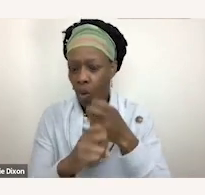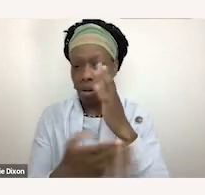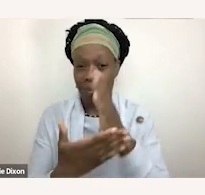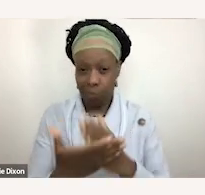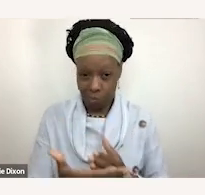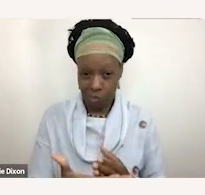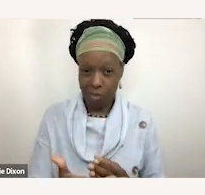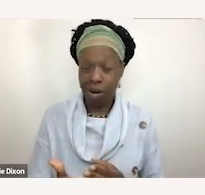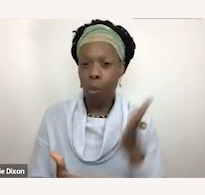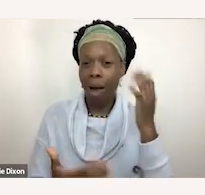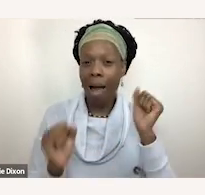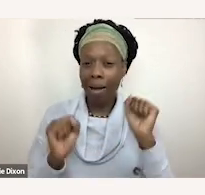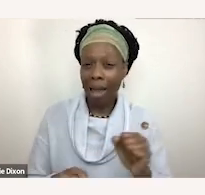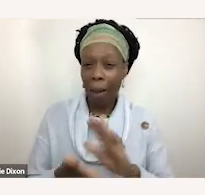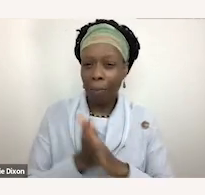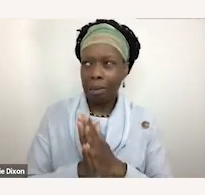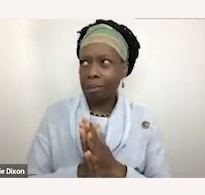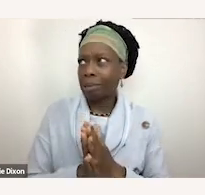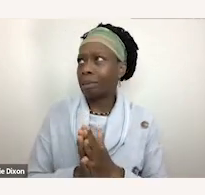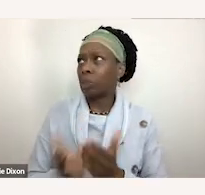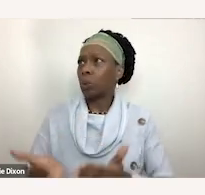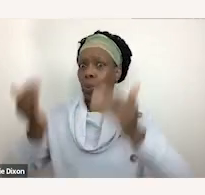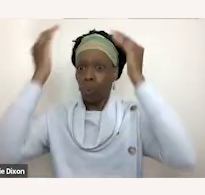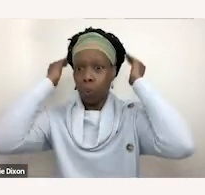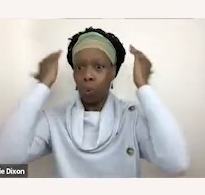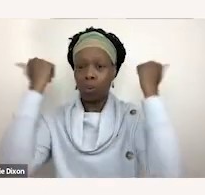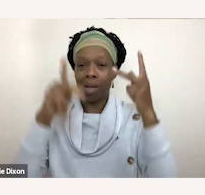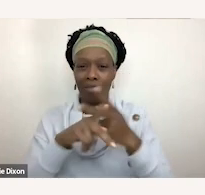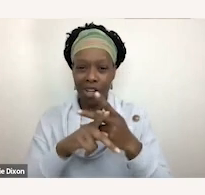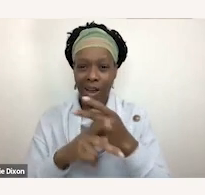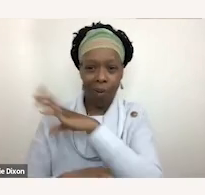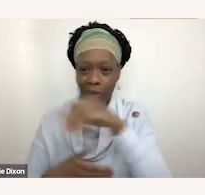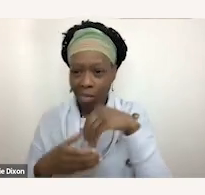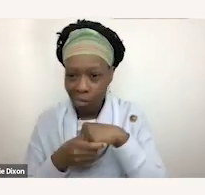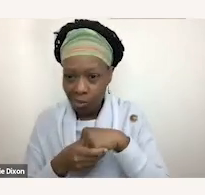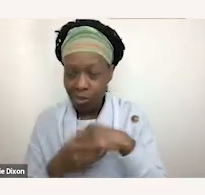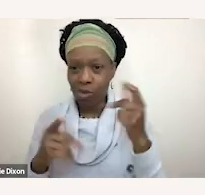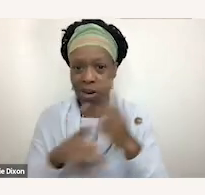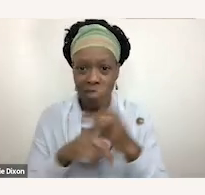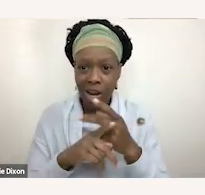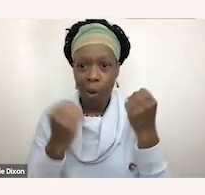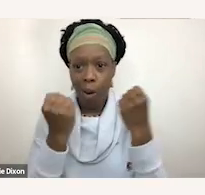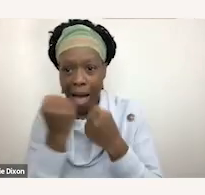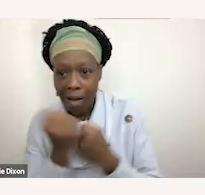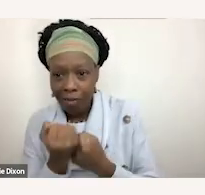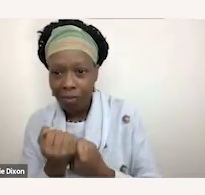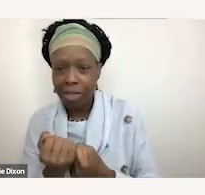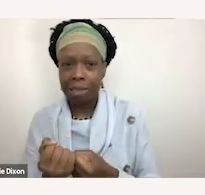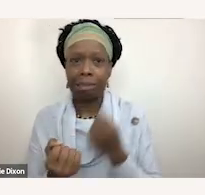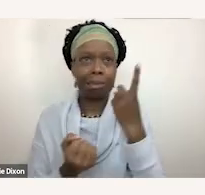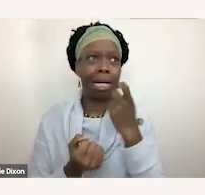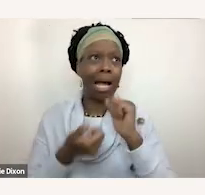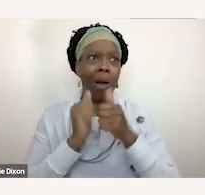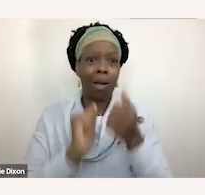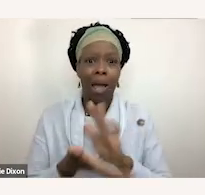feel daunting inclusion can feel hard advocacy can feel hard and trying to think how can I be the best ally both